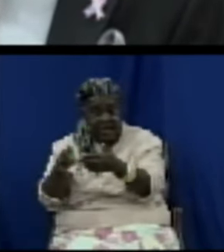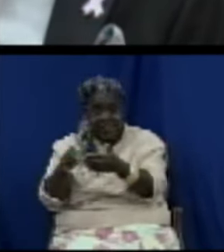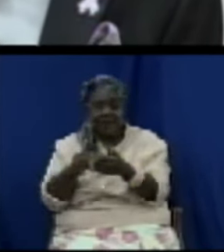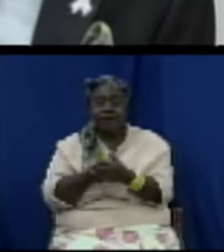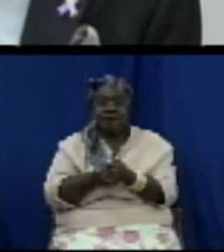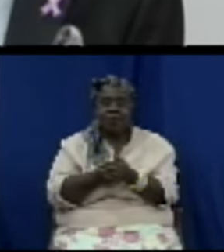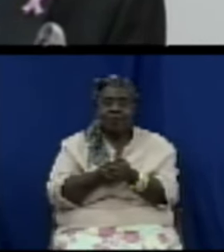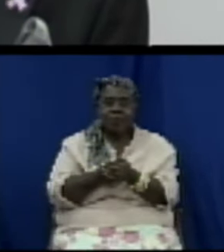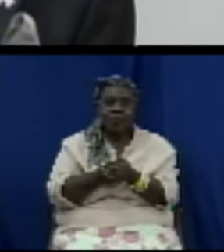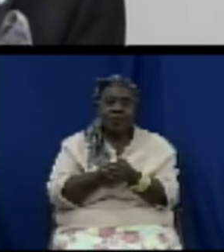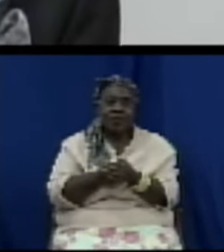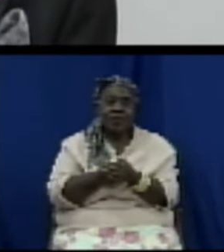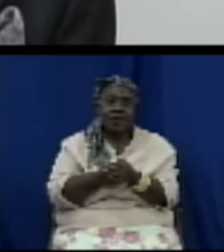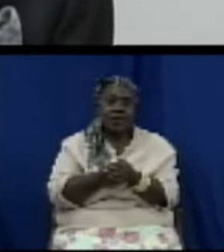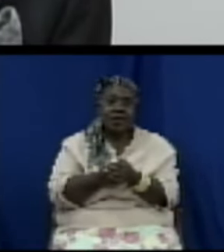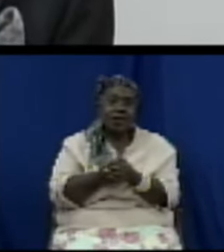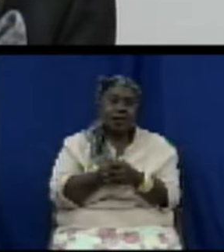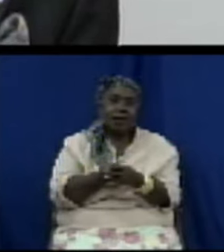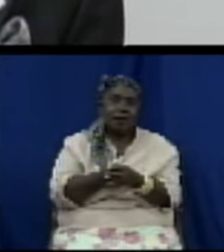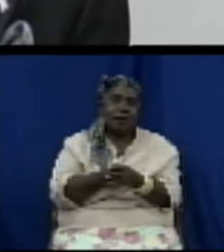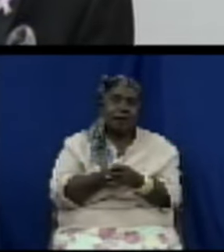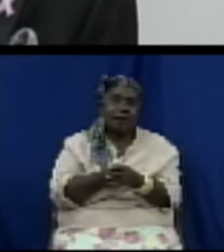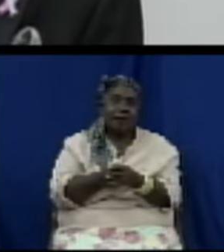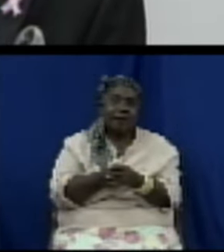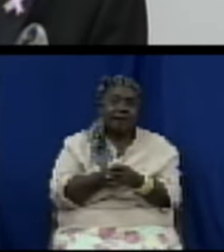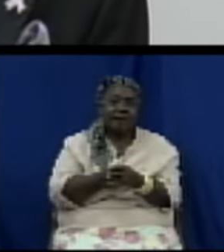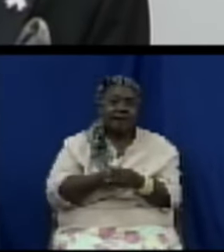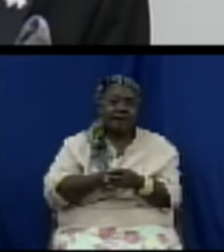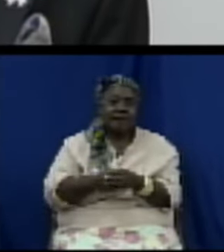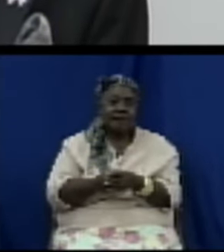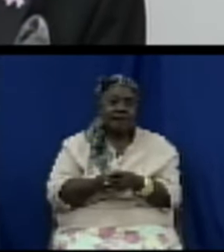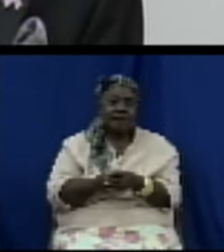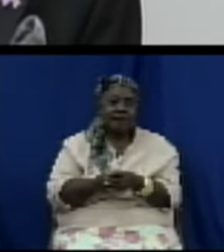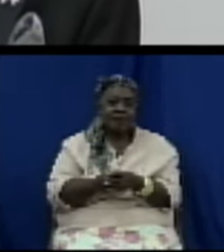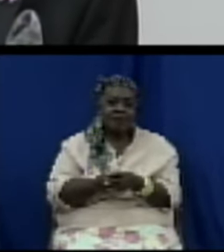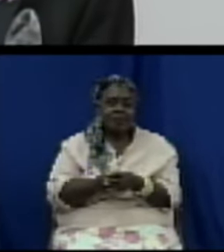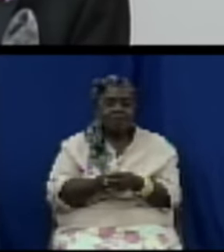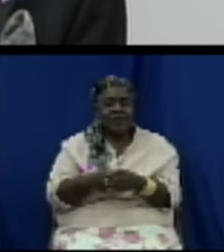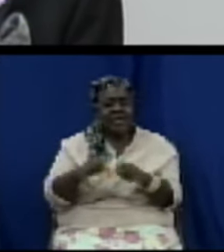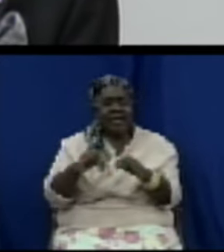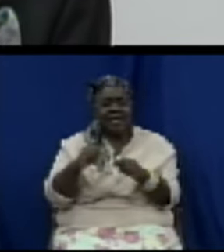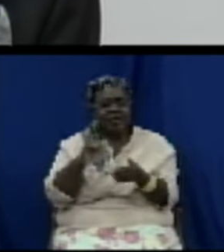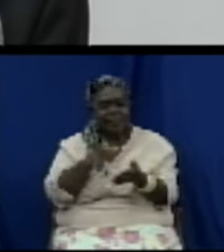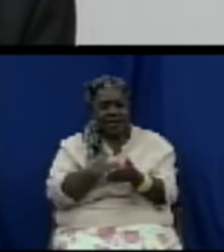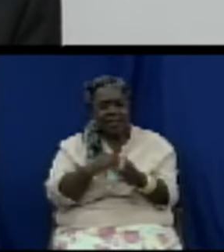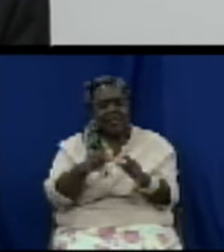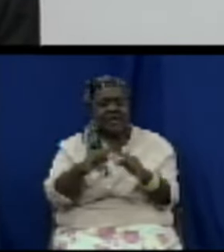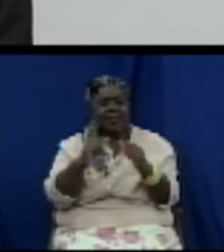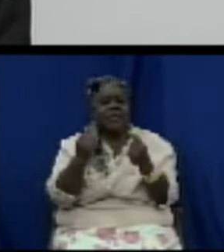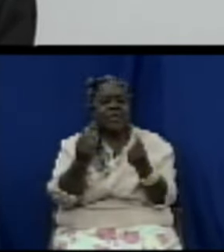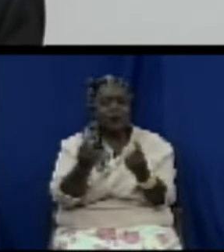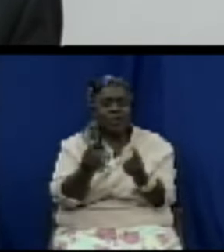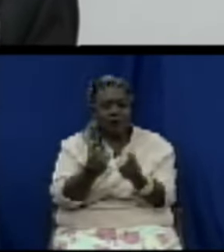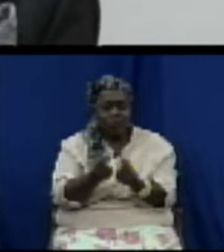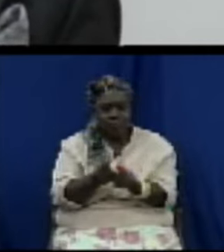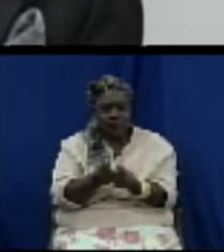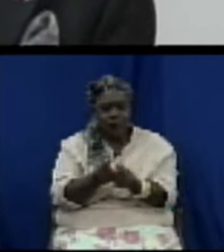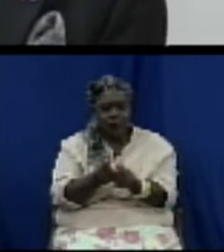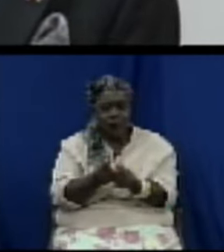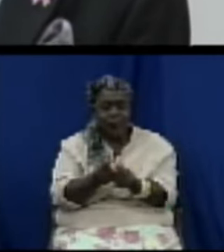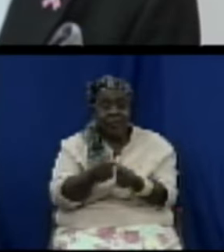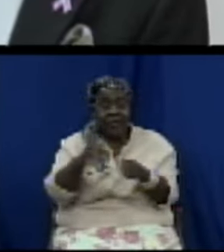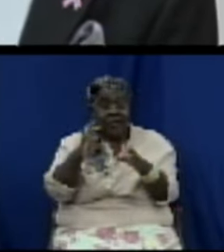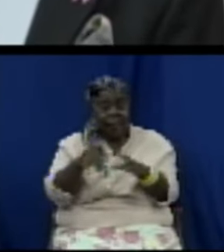department responsible for consumer affairs and the board will be empowered to summon